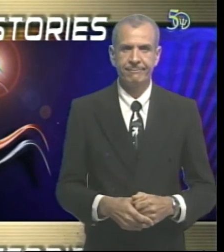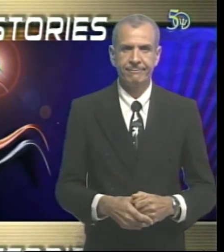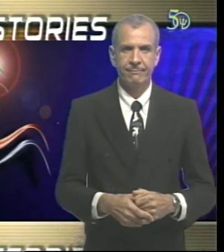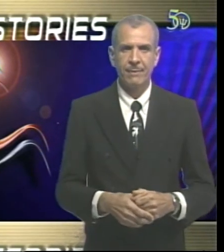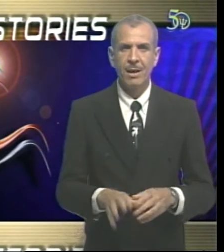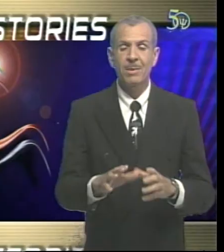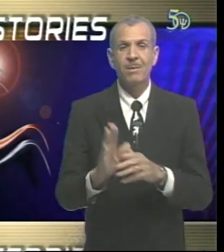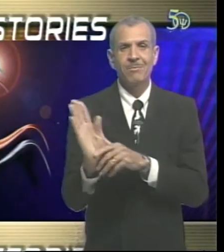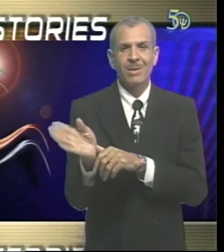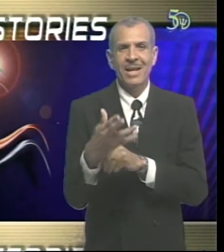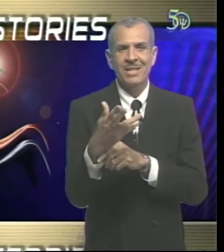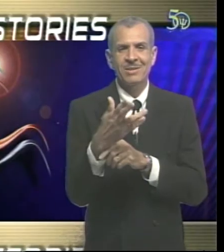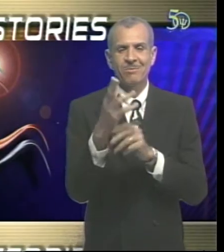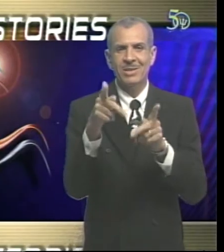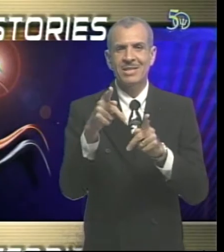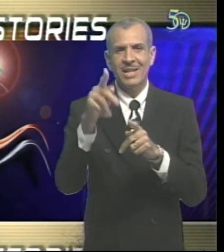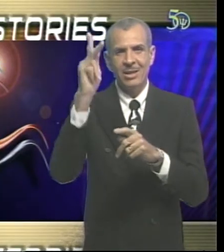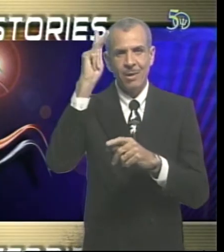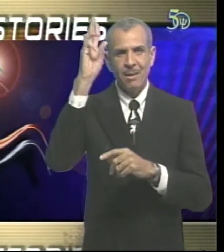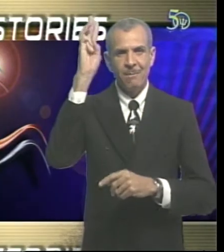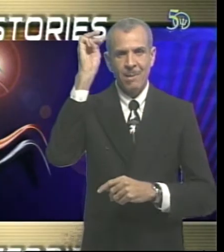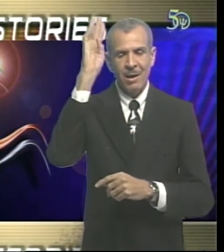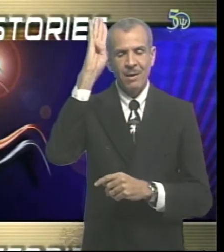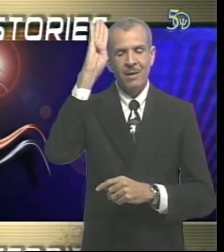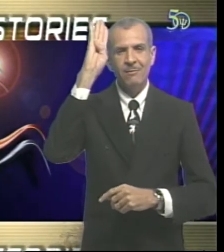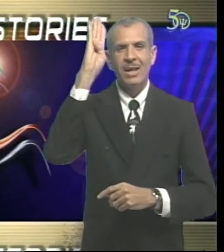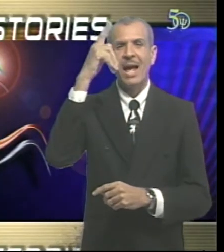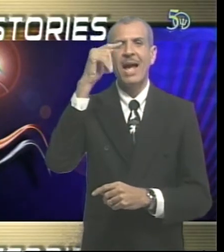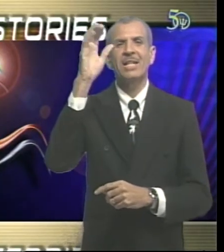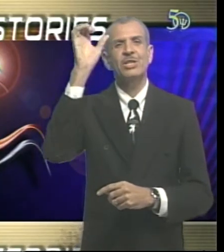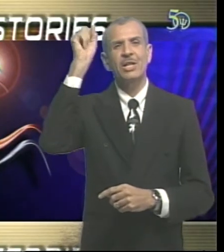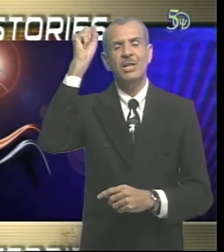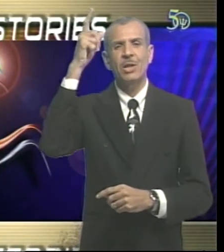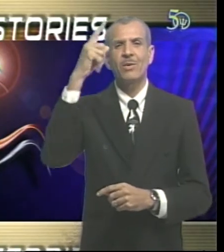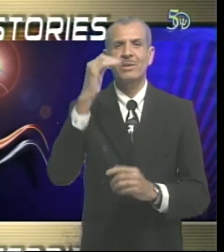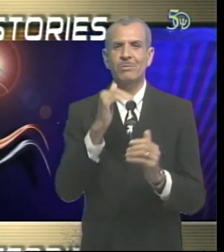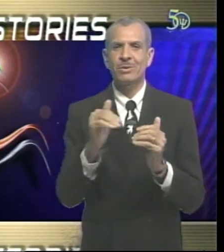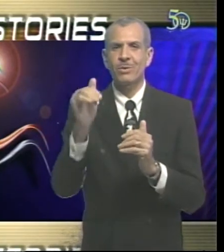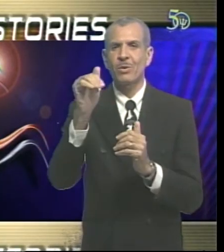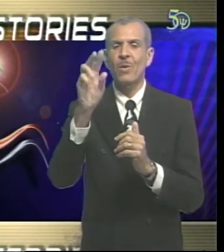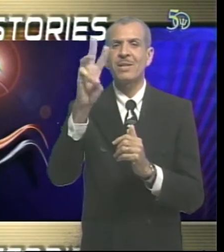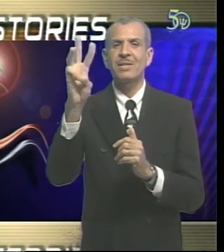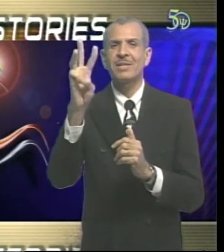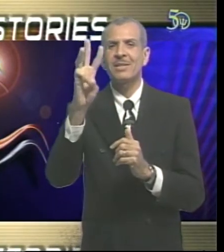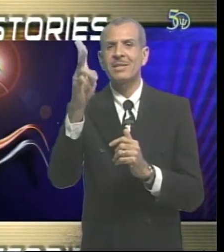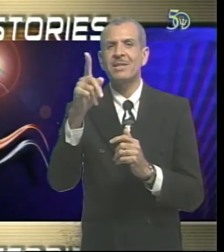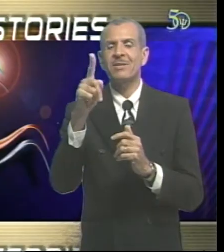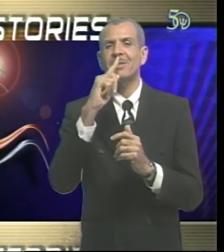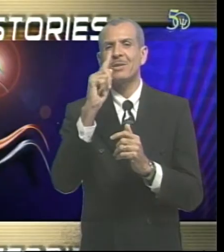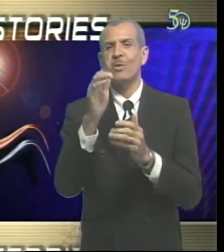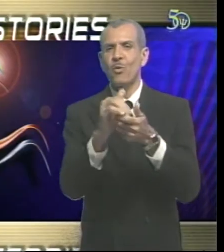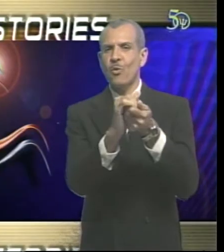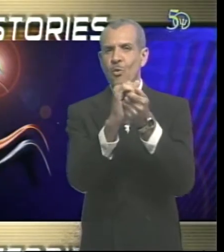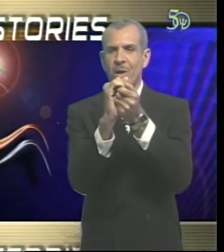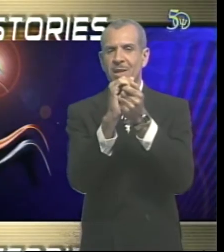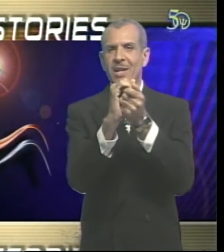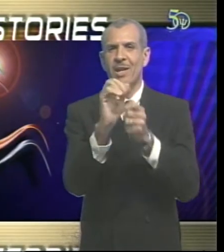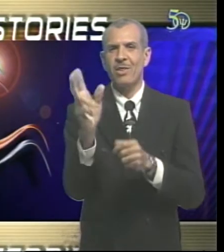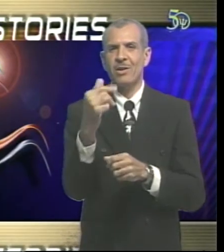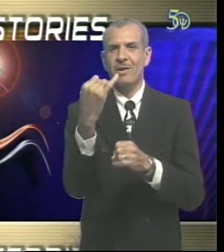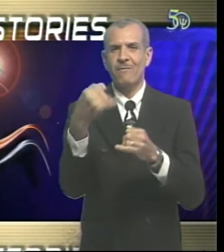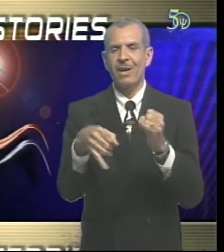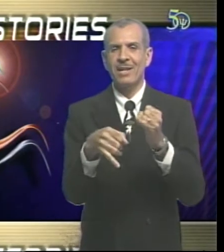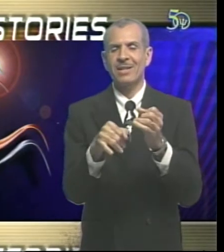Opening batsmen Craig Brathwaite and Shane Dulwich lifted the West Indies to within sight of a consolation win in the third and